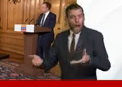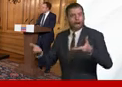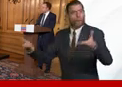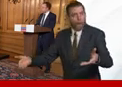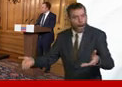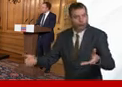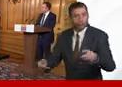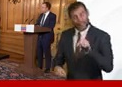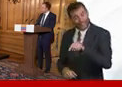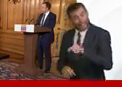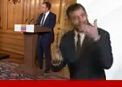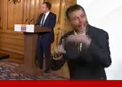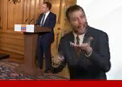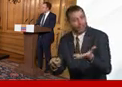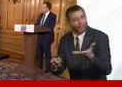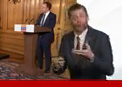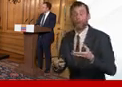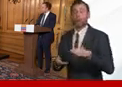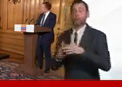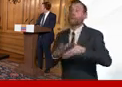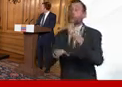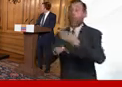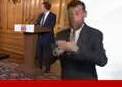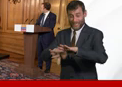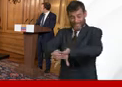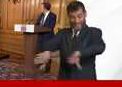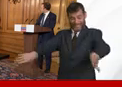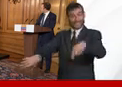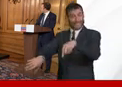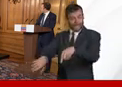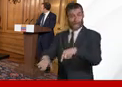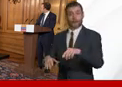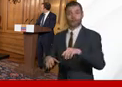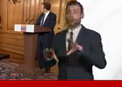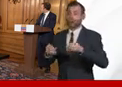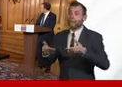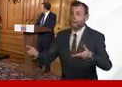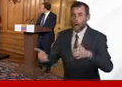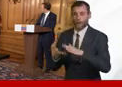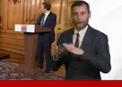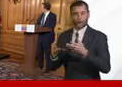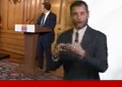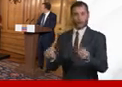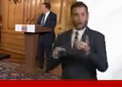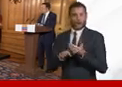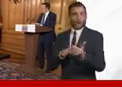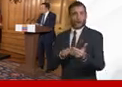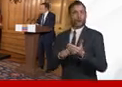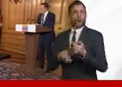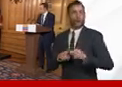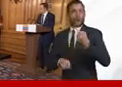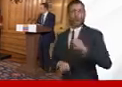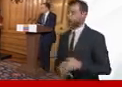faster we will all get through this thank you so i'm clearly going to start a new career here in relationship